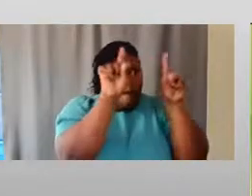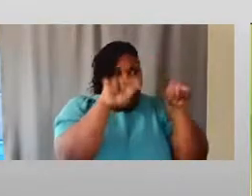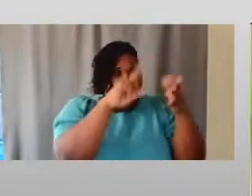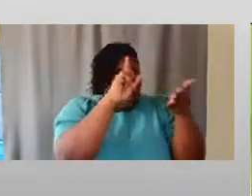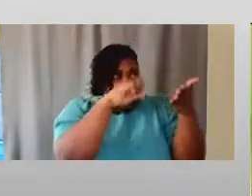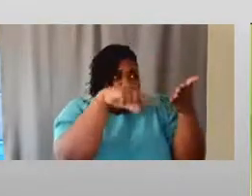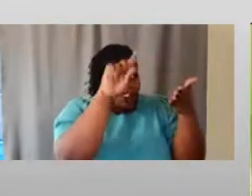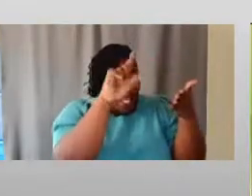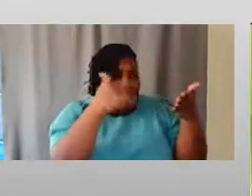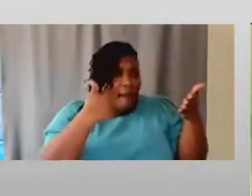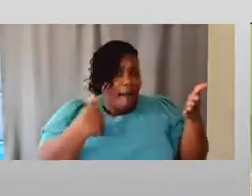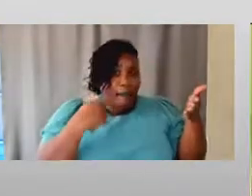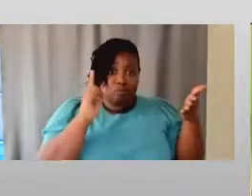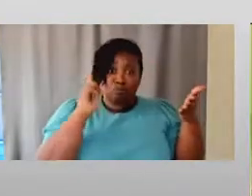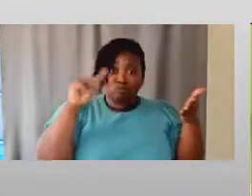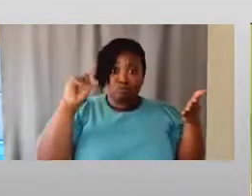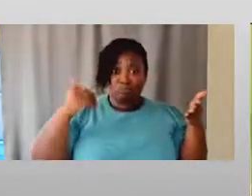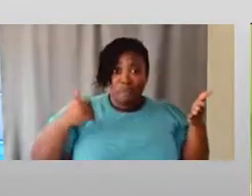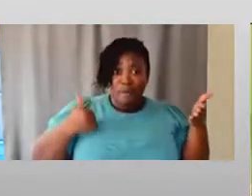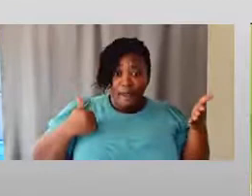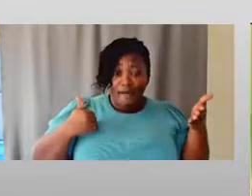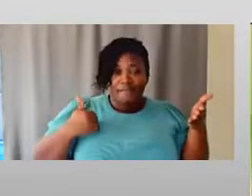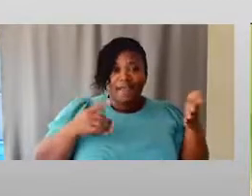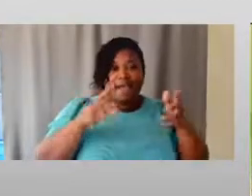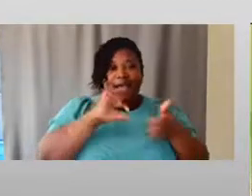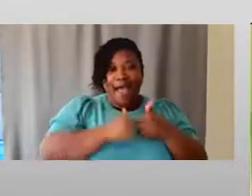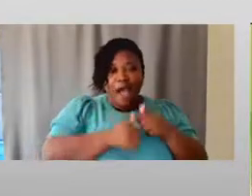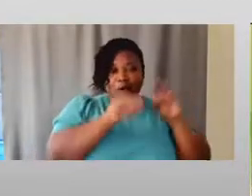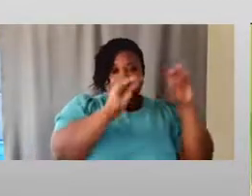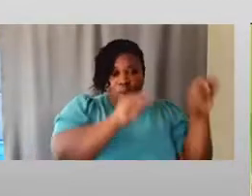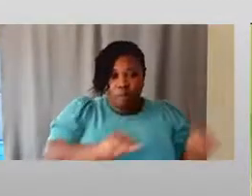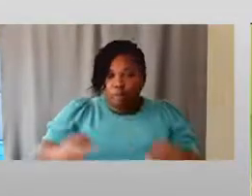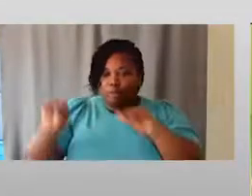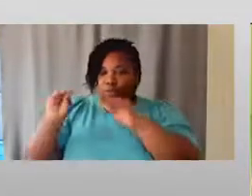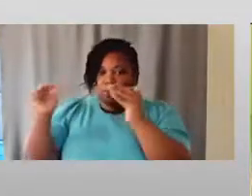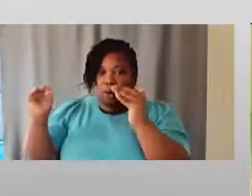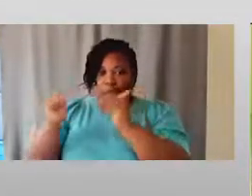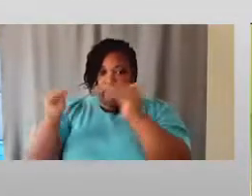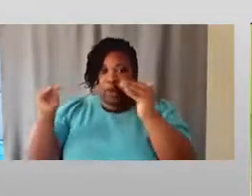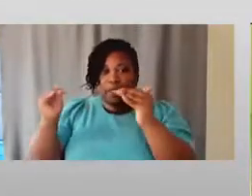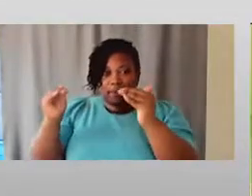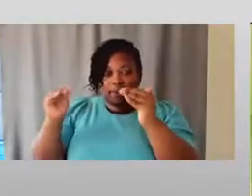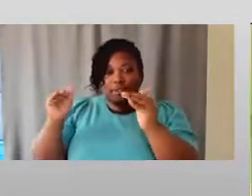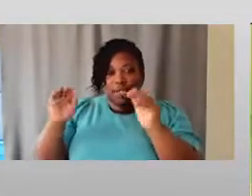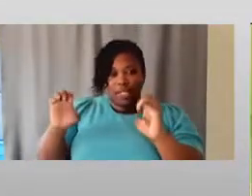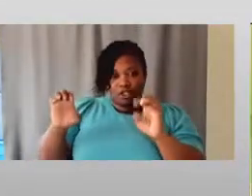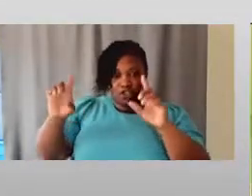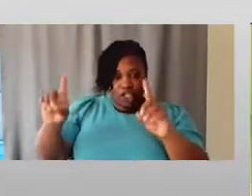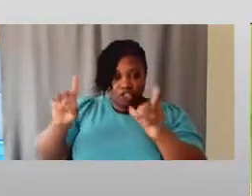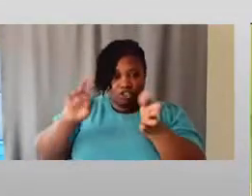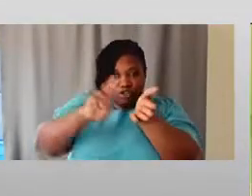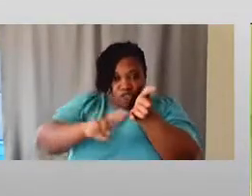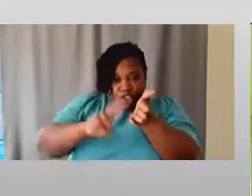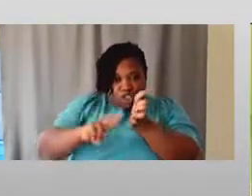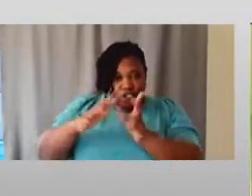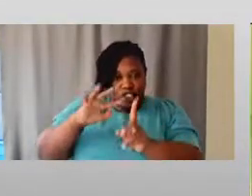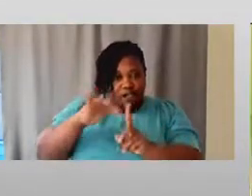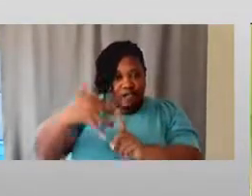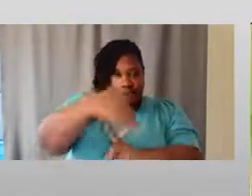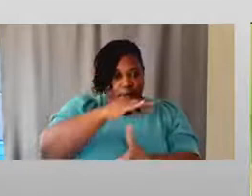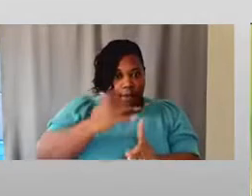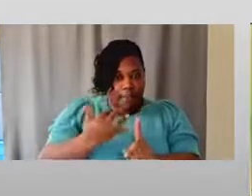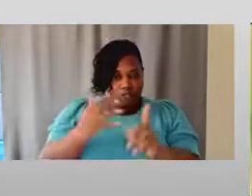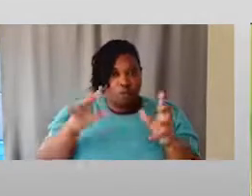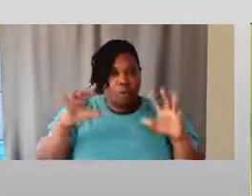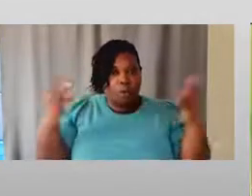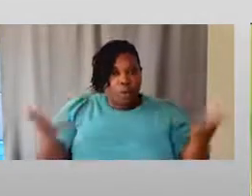have, towards true equity in our educational and research environments? So what changes